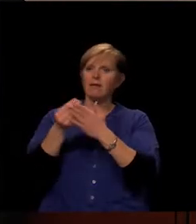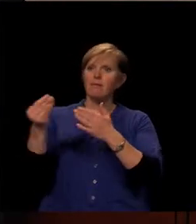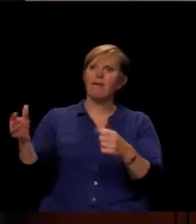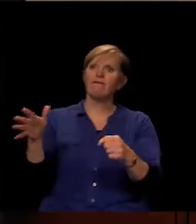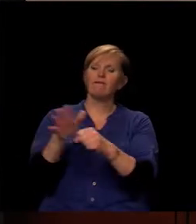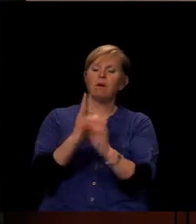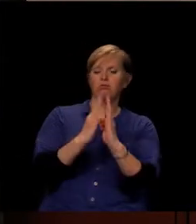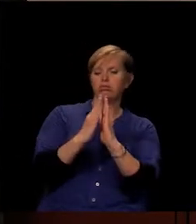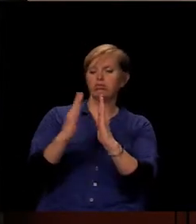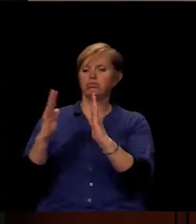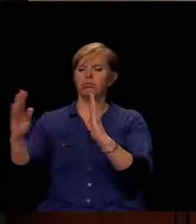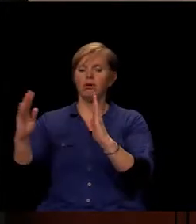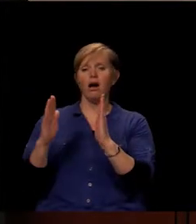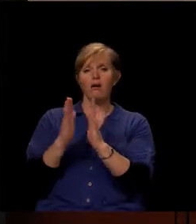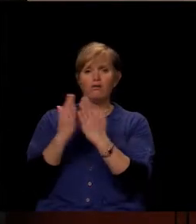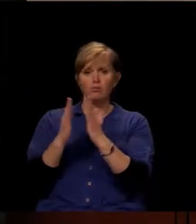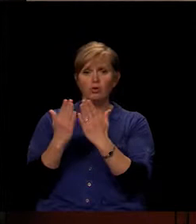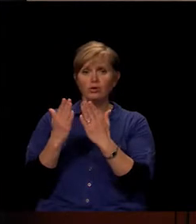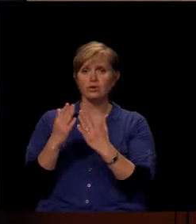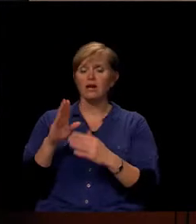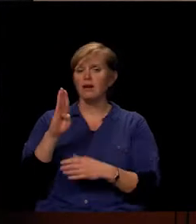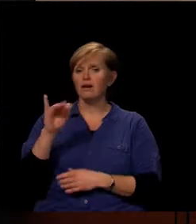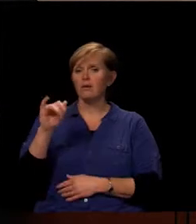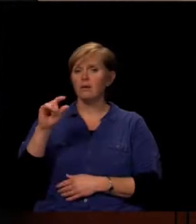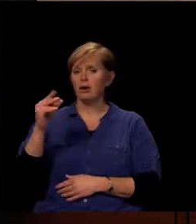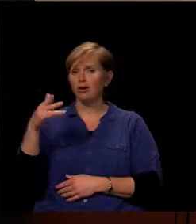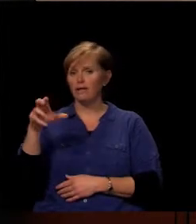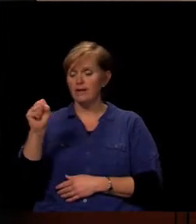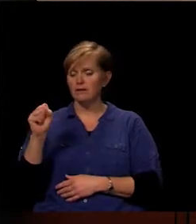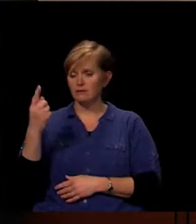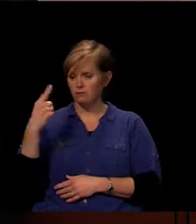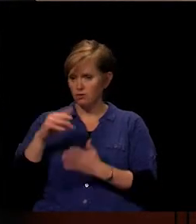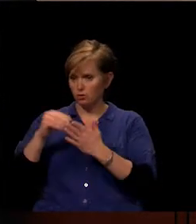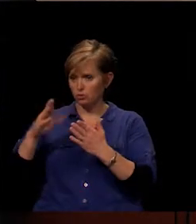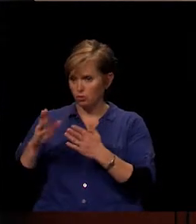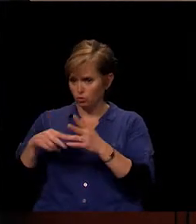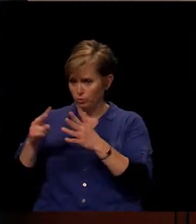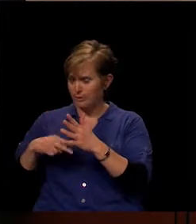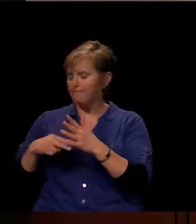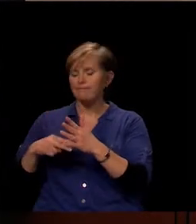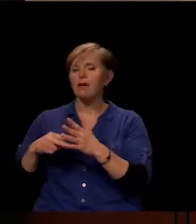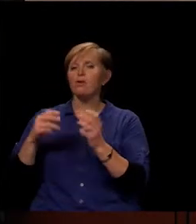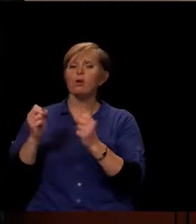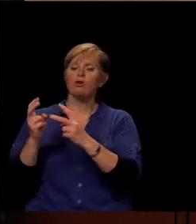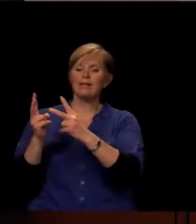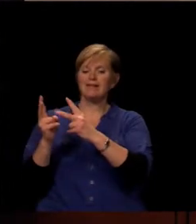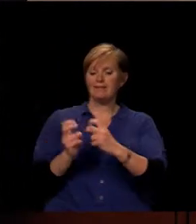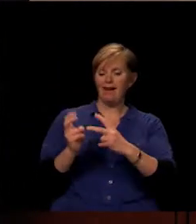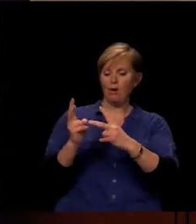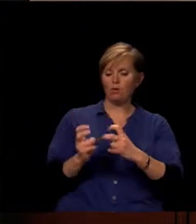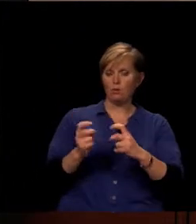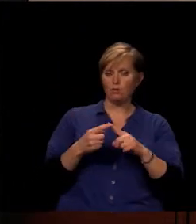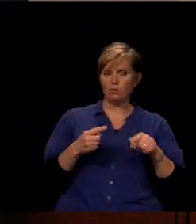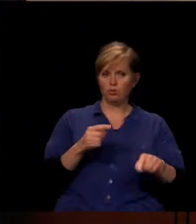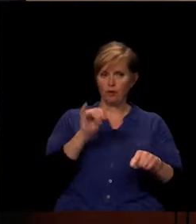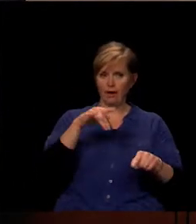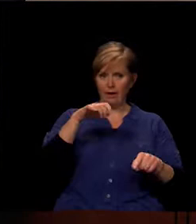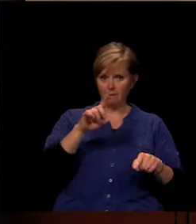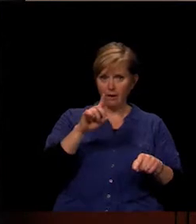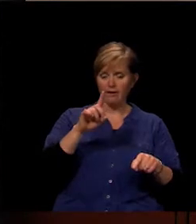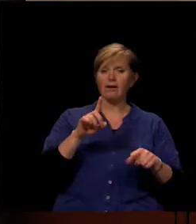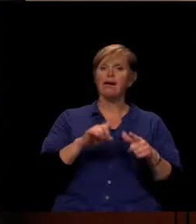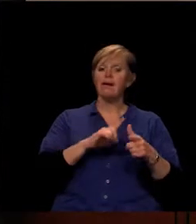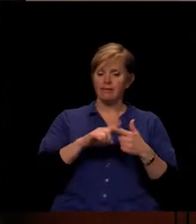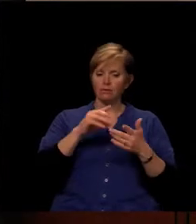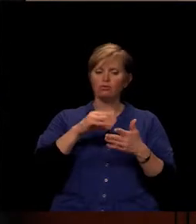biographies that our students would be reading, we were able to do that, download on those iPads, and students could access